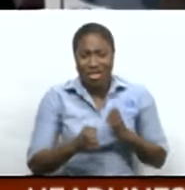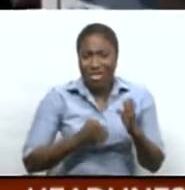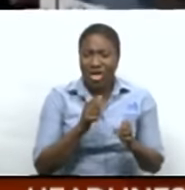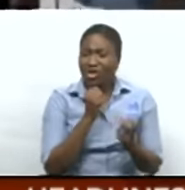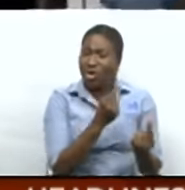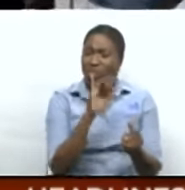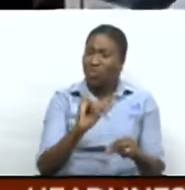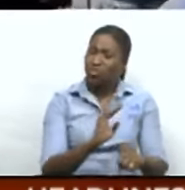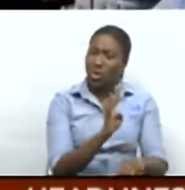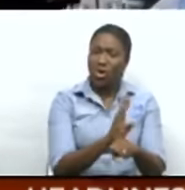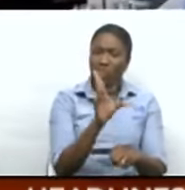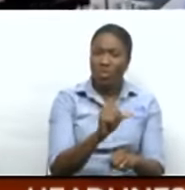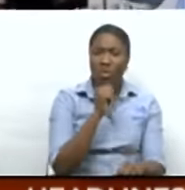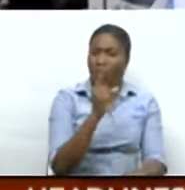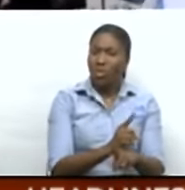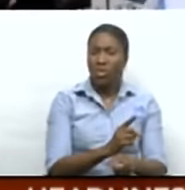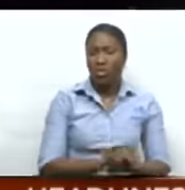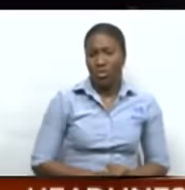what they ought to do.